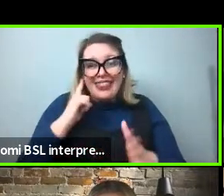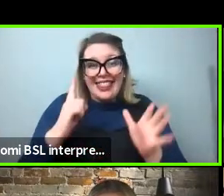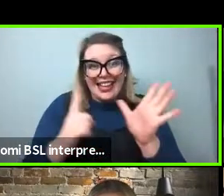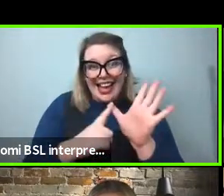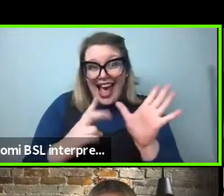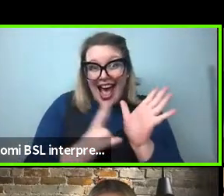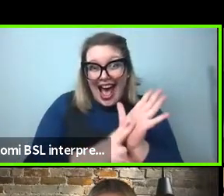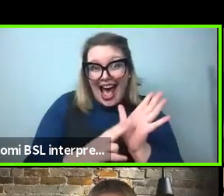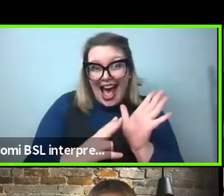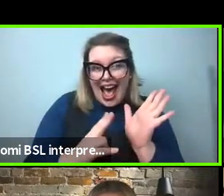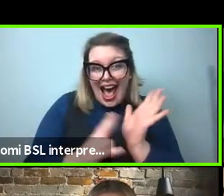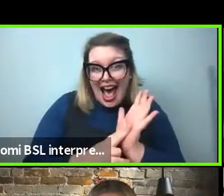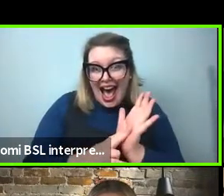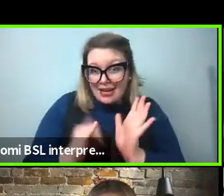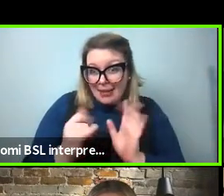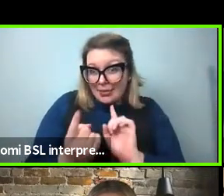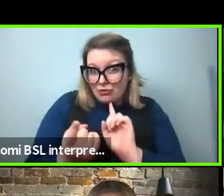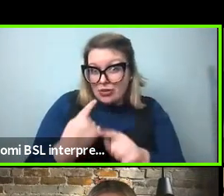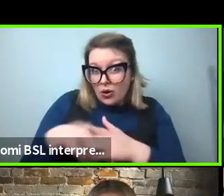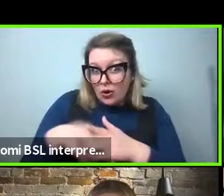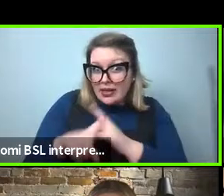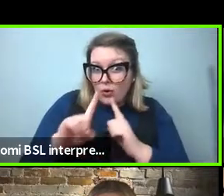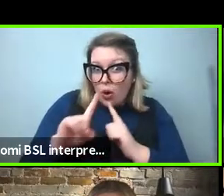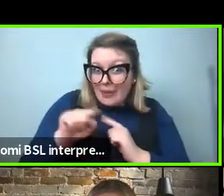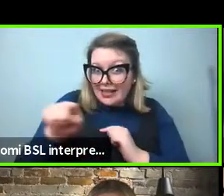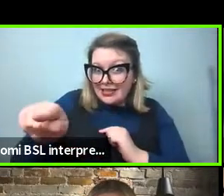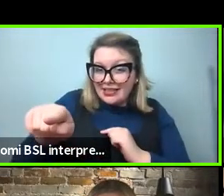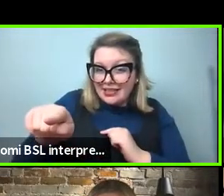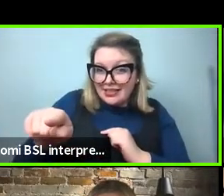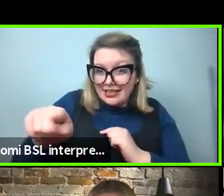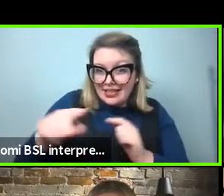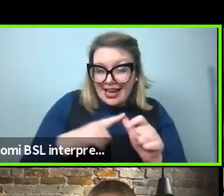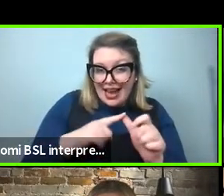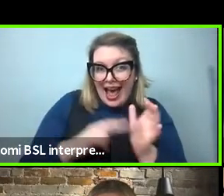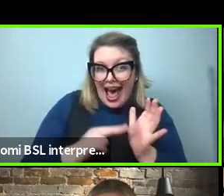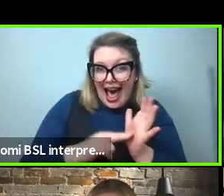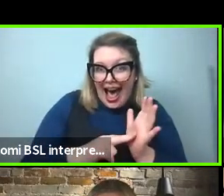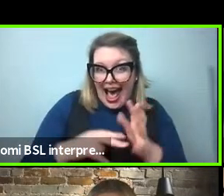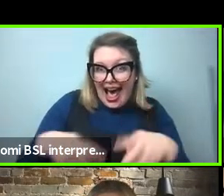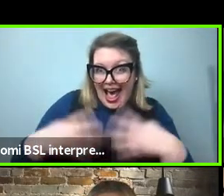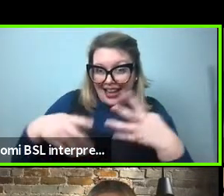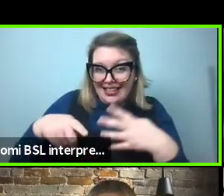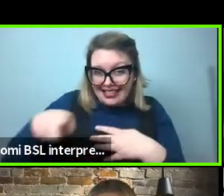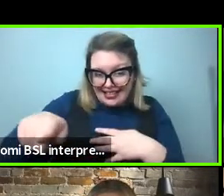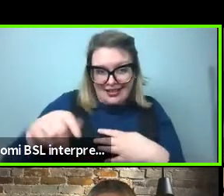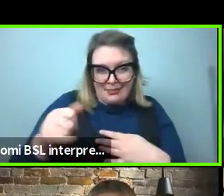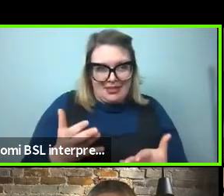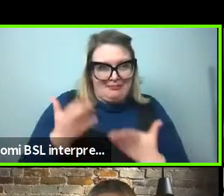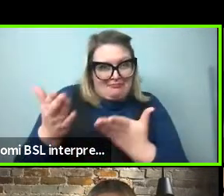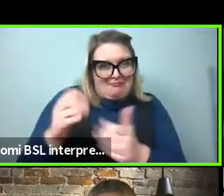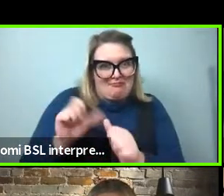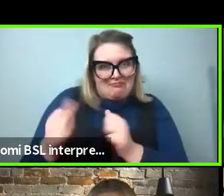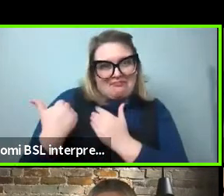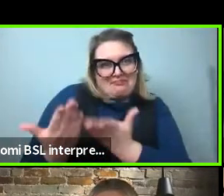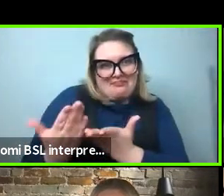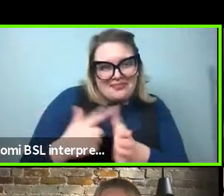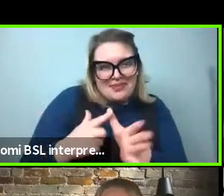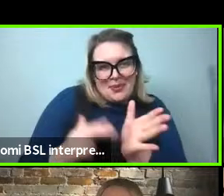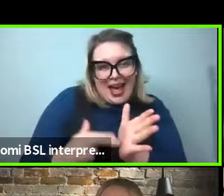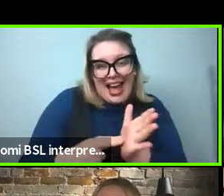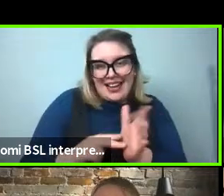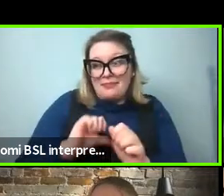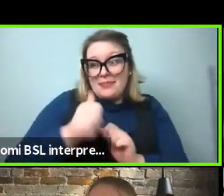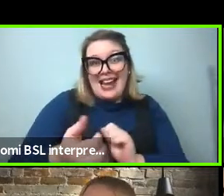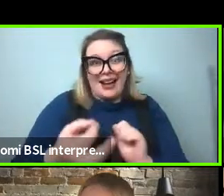uh, answering it in the chat. So maybe I will in the chat and pass on to the next